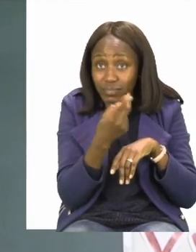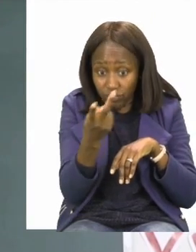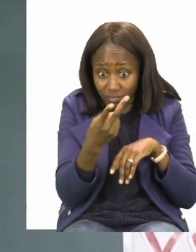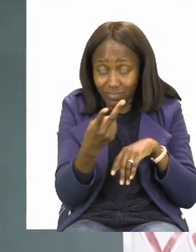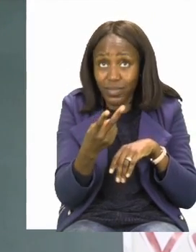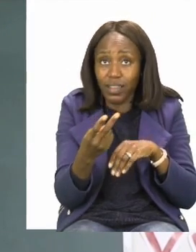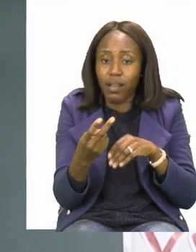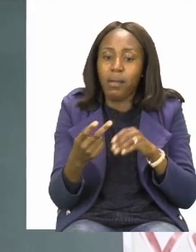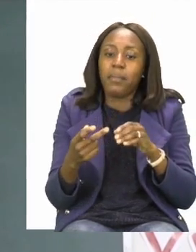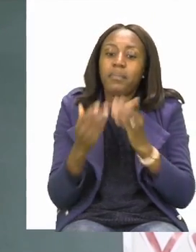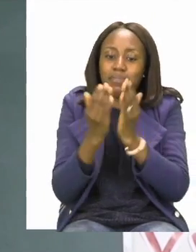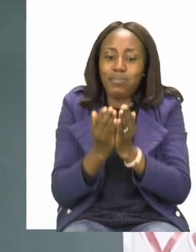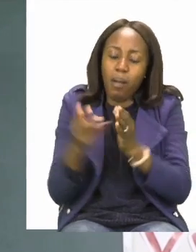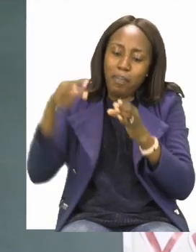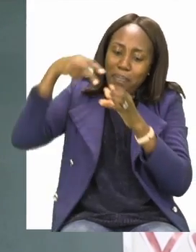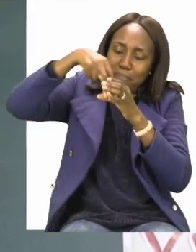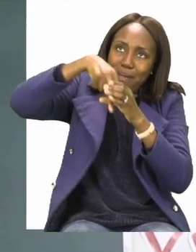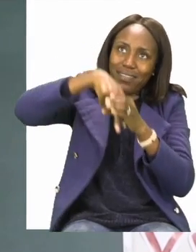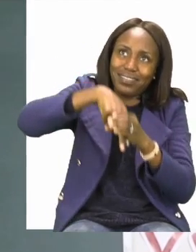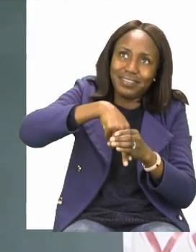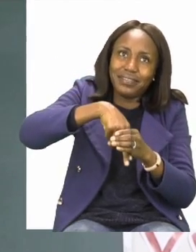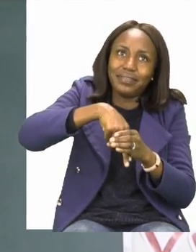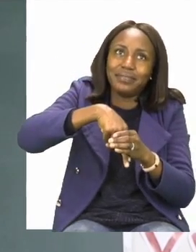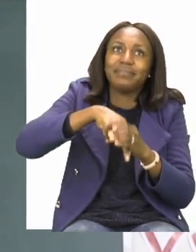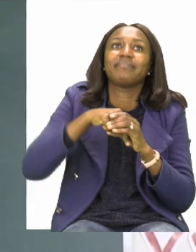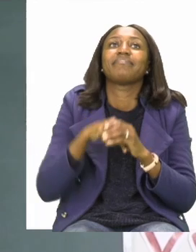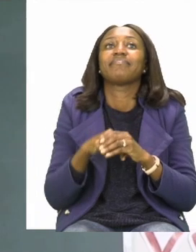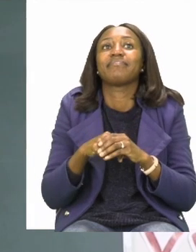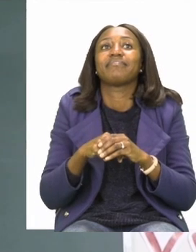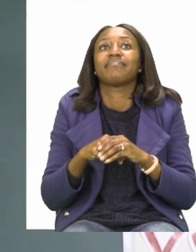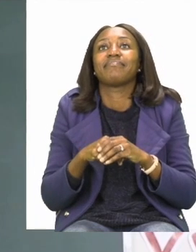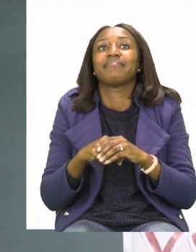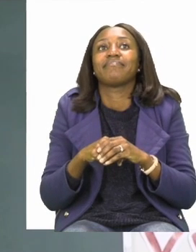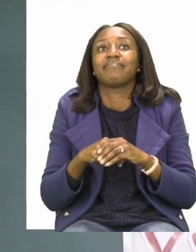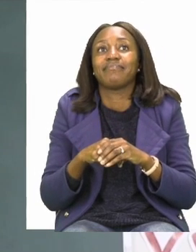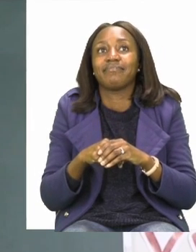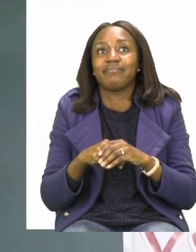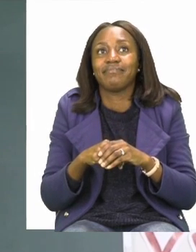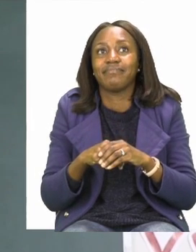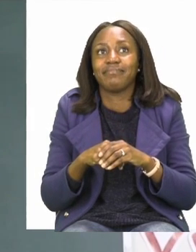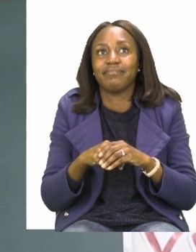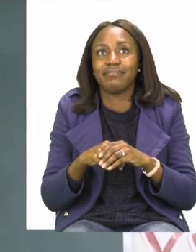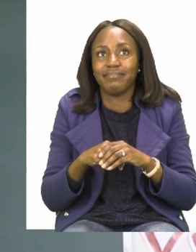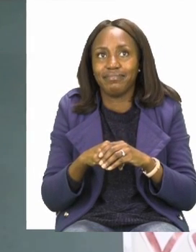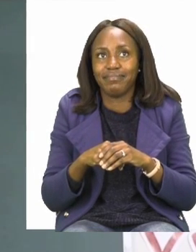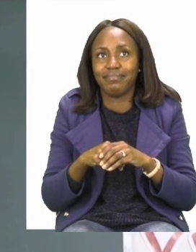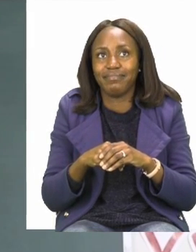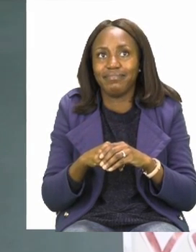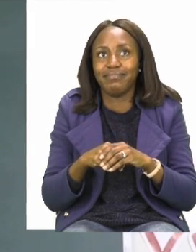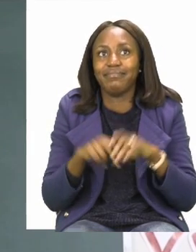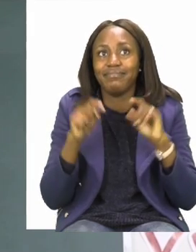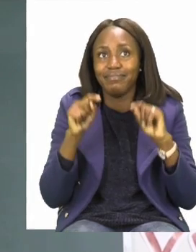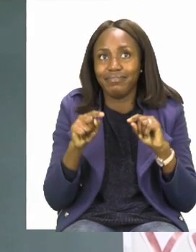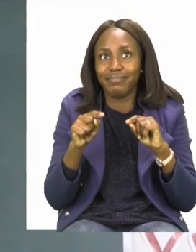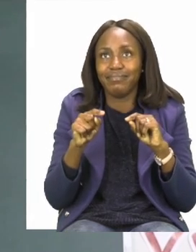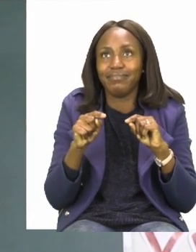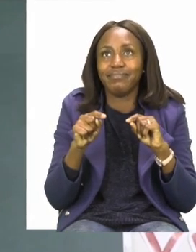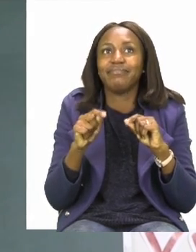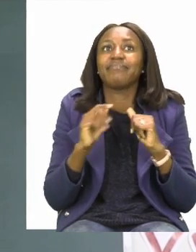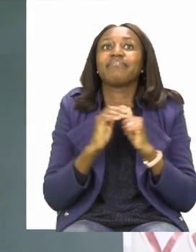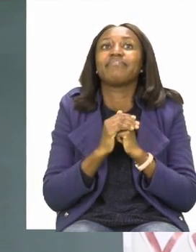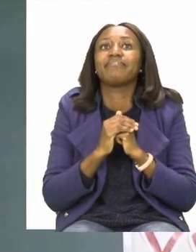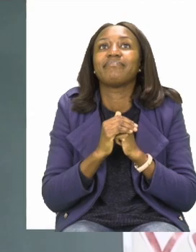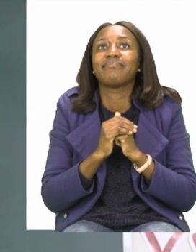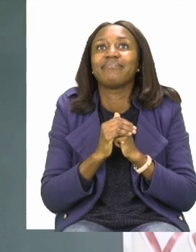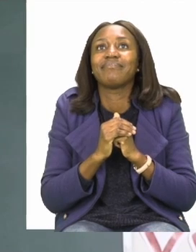boat. I have used the word cow and donkey. Now, I've used the word boat and